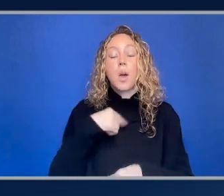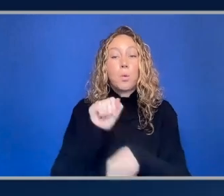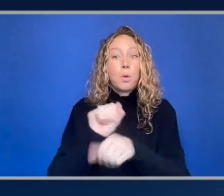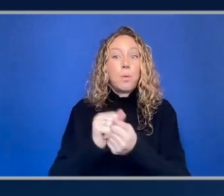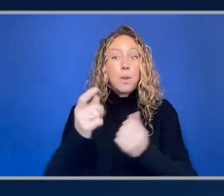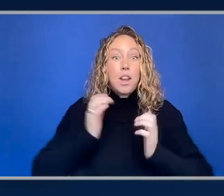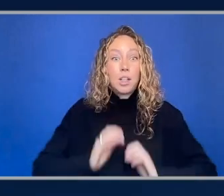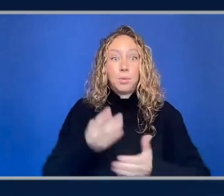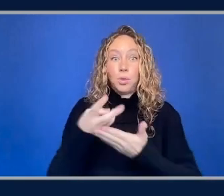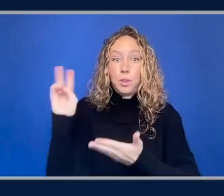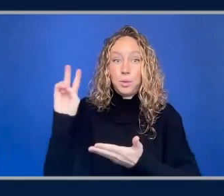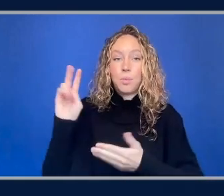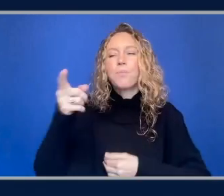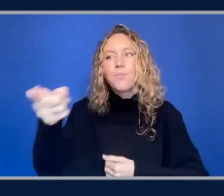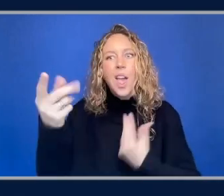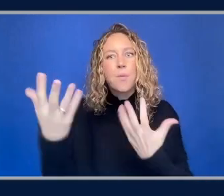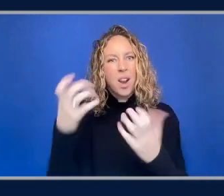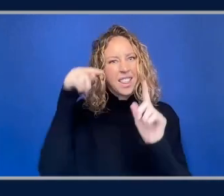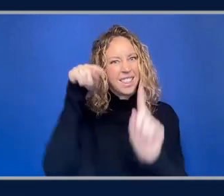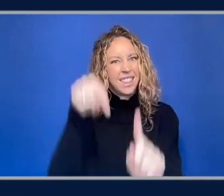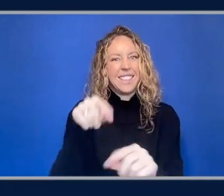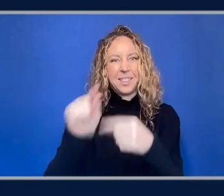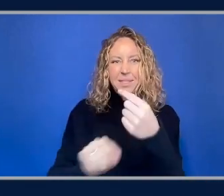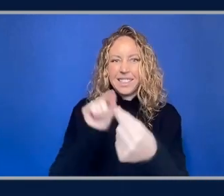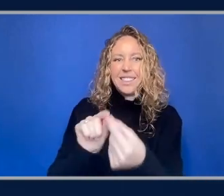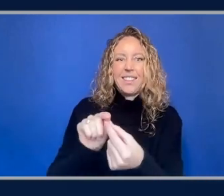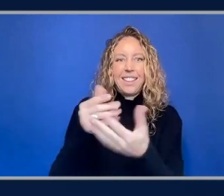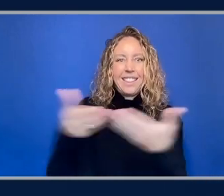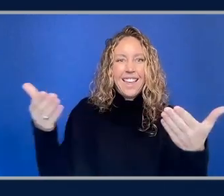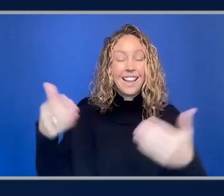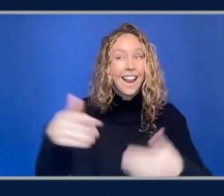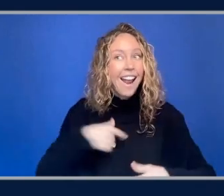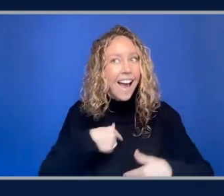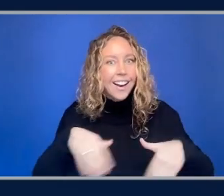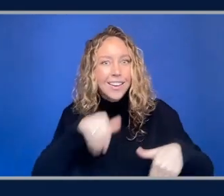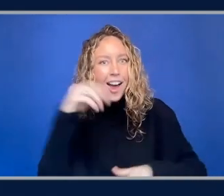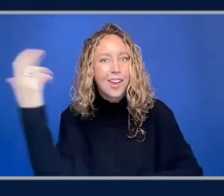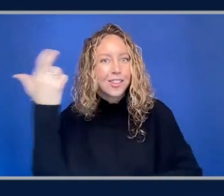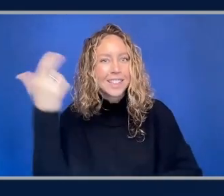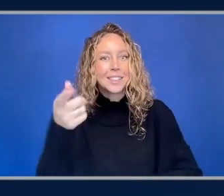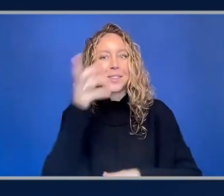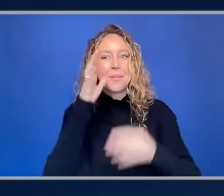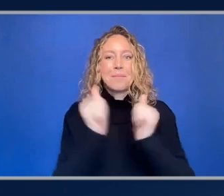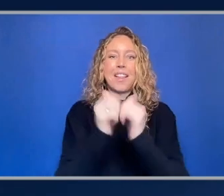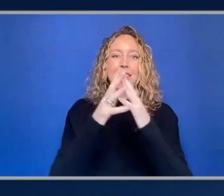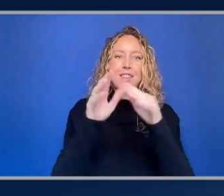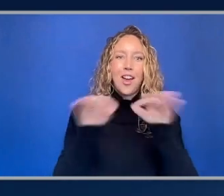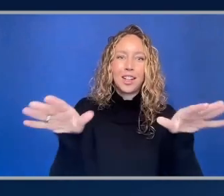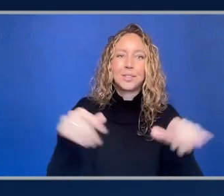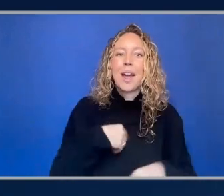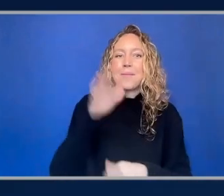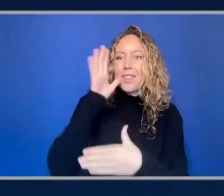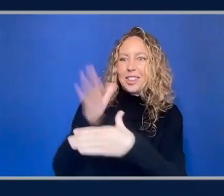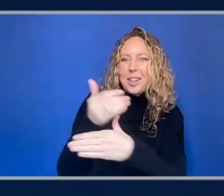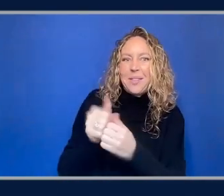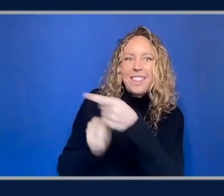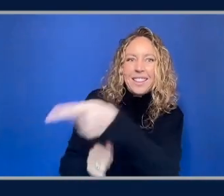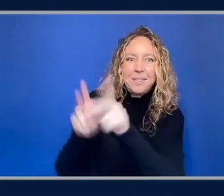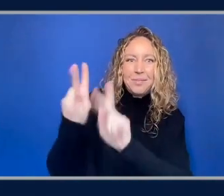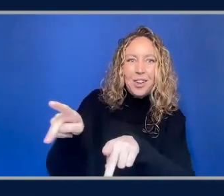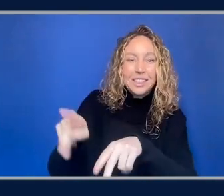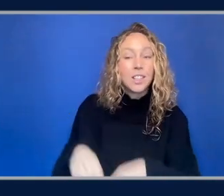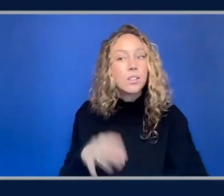were talking about how they wanted exactly this and I actually didn't know yet that this was being released so I have someone to bring this to we're gonna have to talk after this yeah